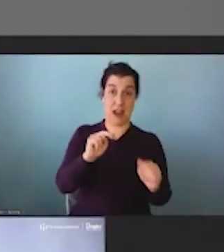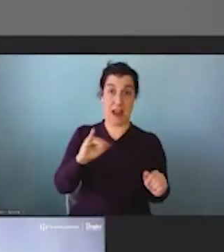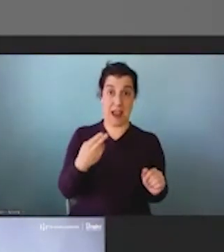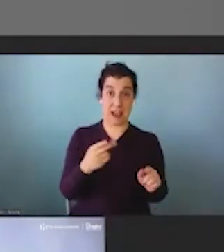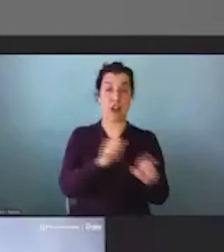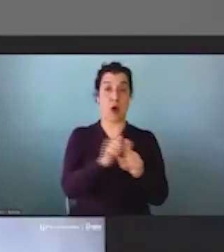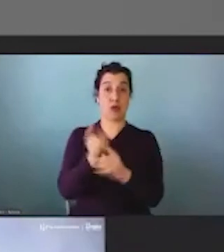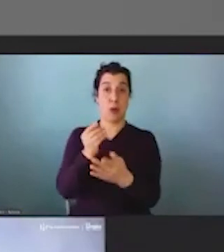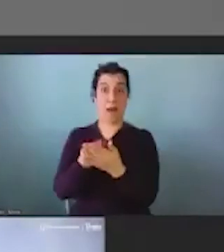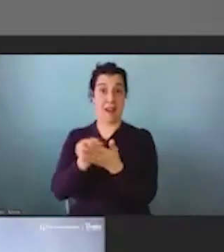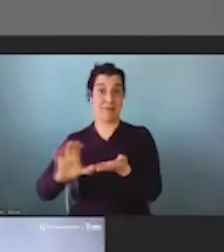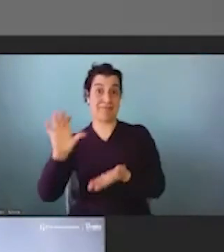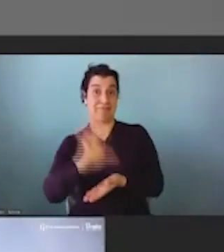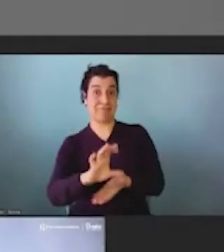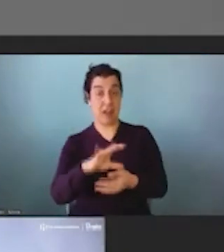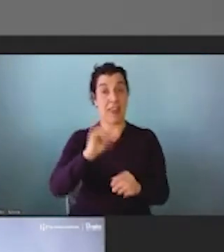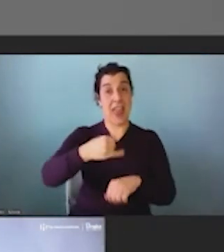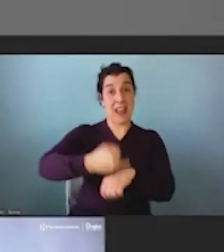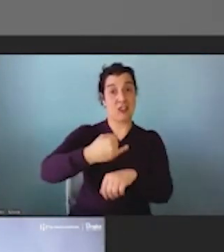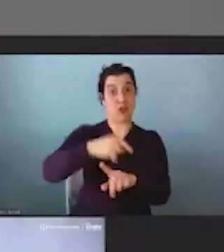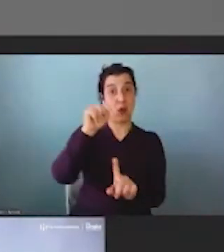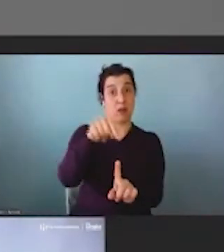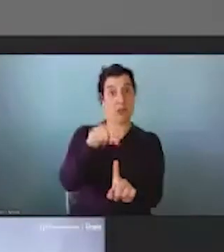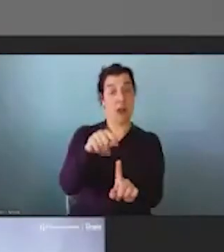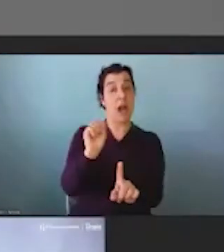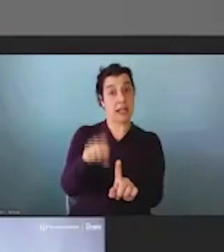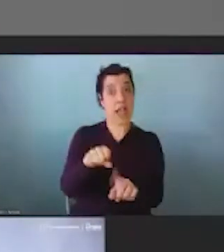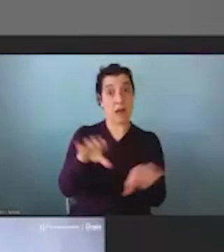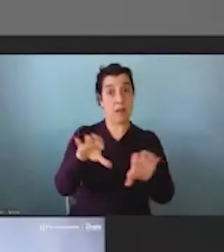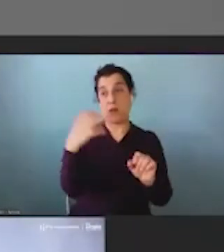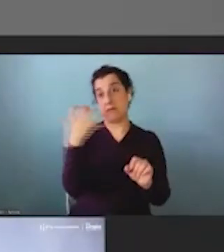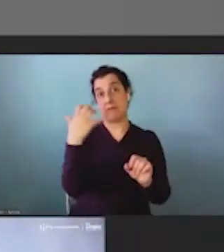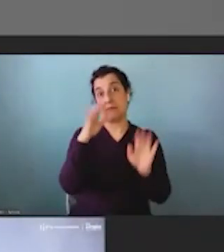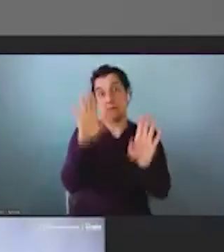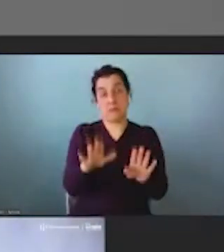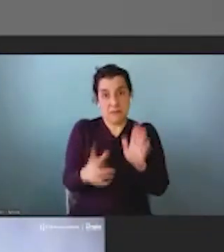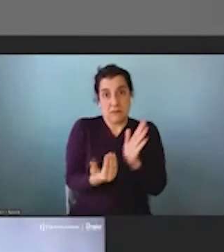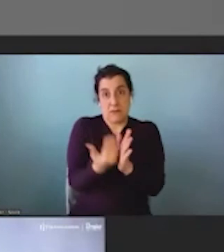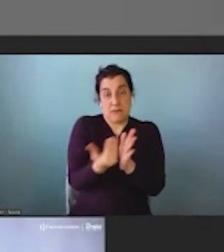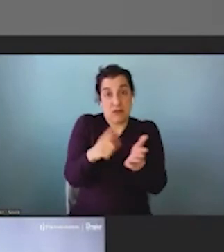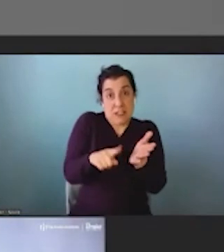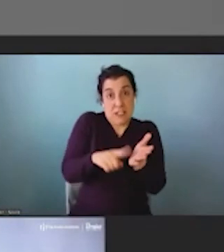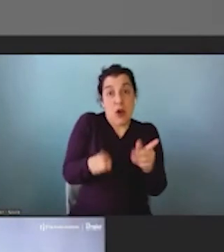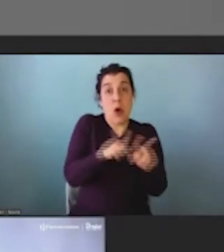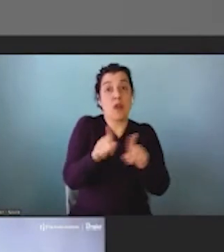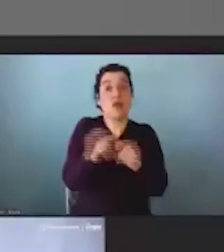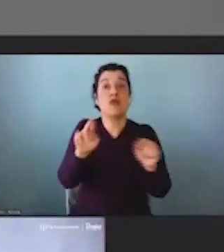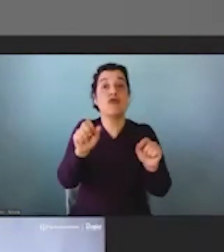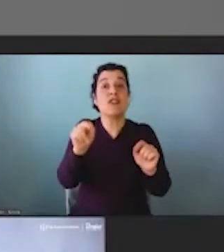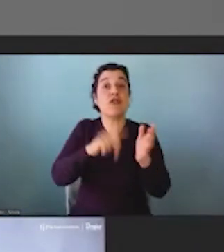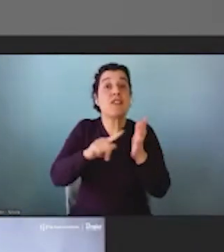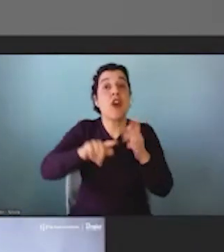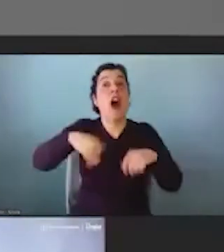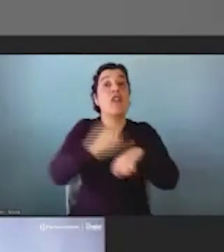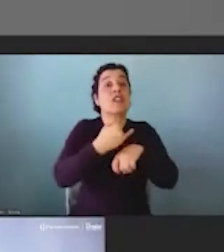funding. And that institute can not only perform cutting edge research, it can coordinate nutrition research across all of the other institutes.